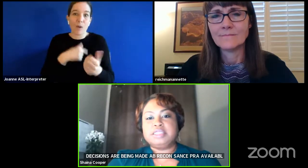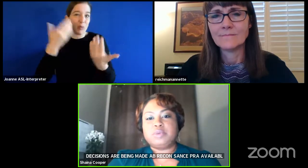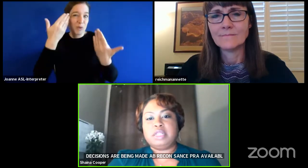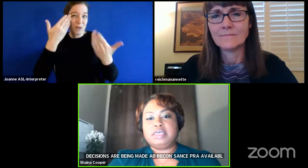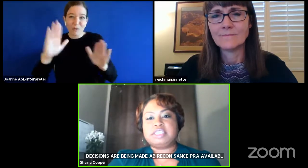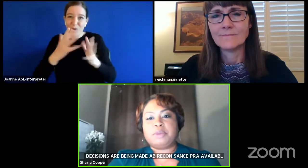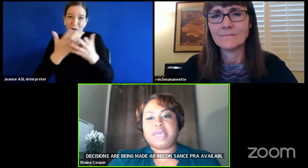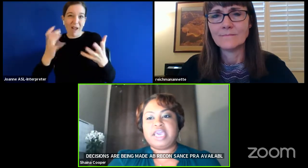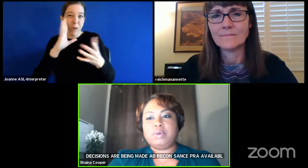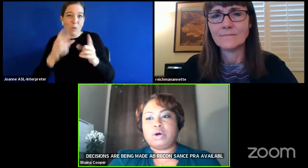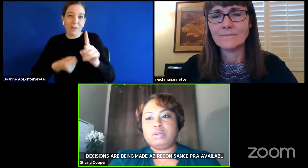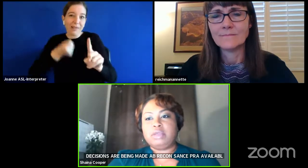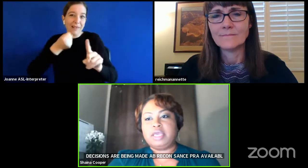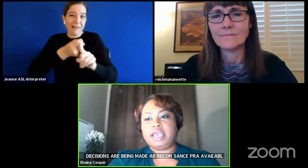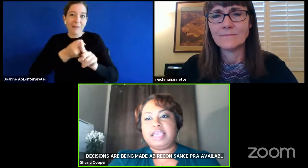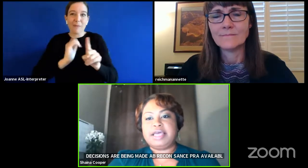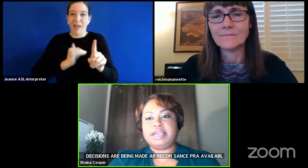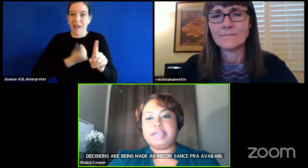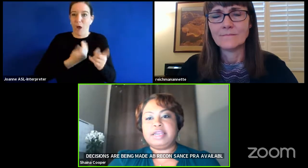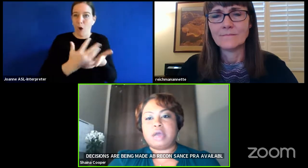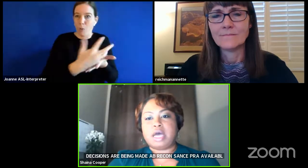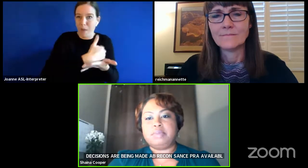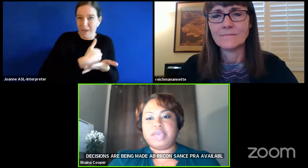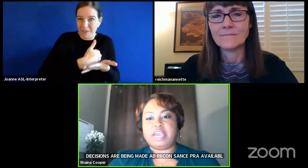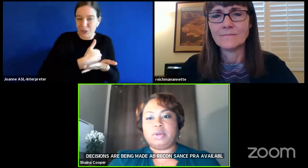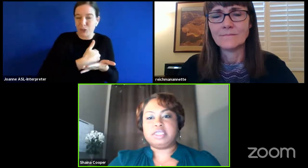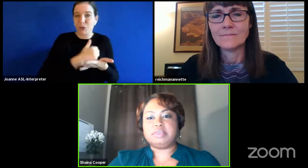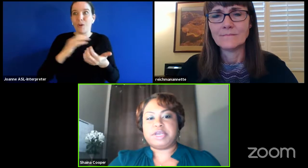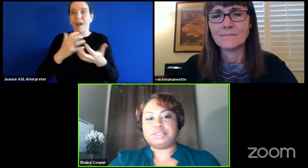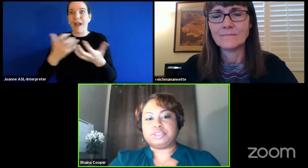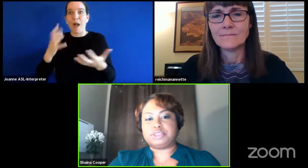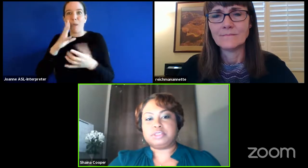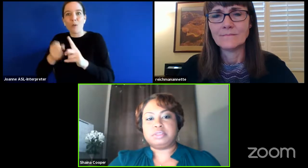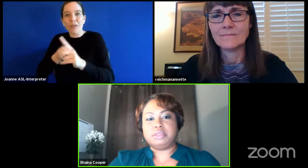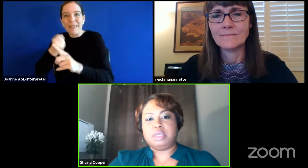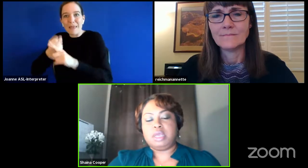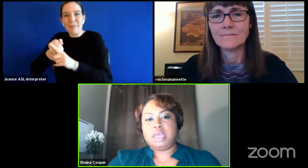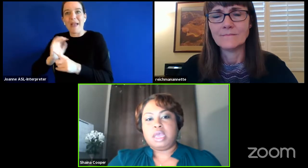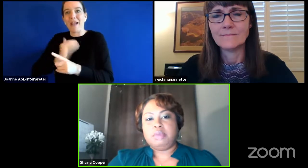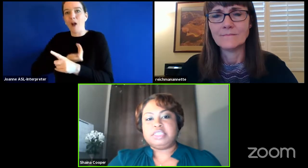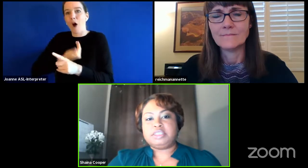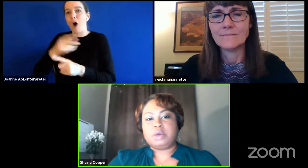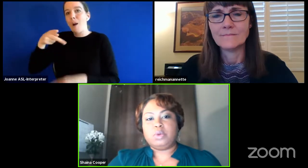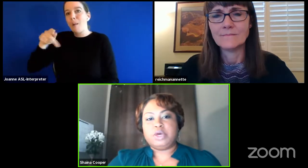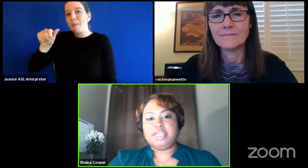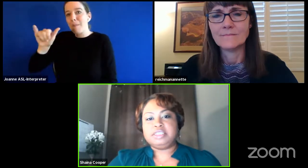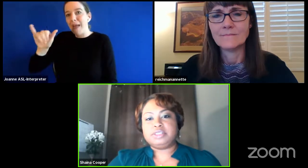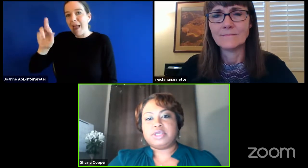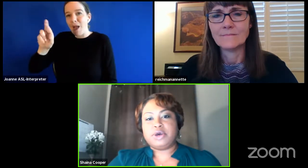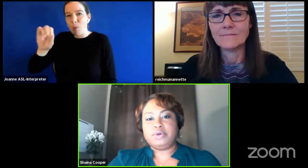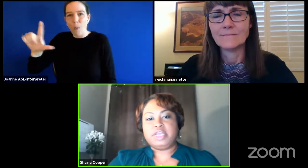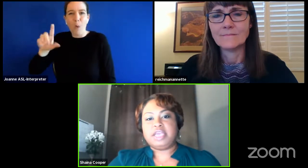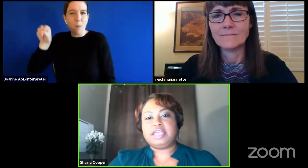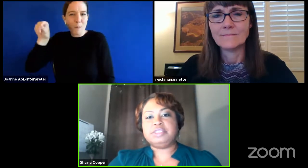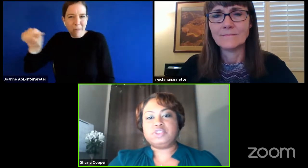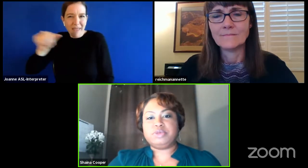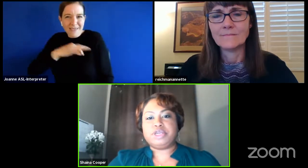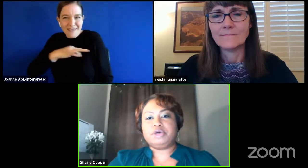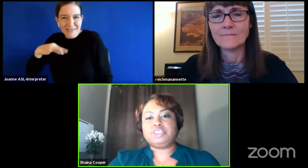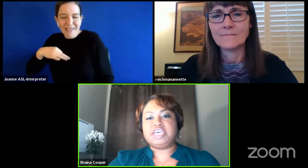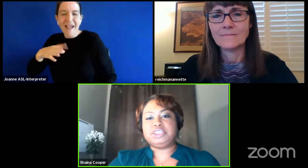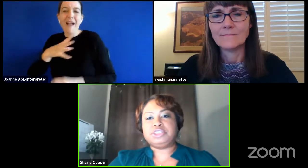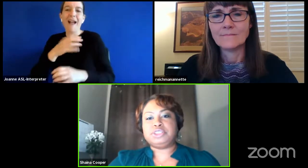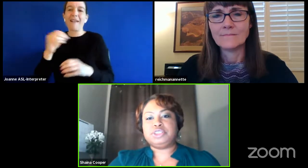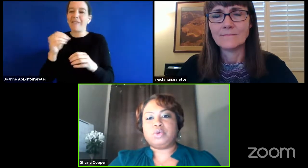as well as our payroll and non-payroll expenditures based on what is known and